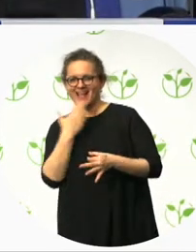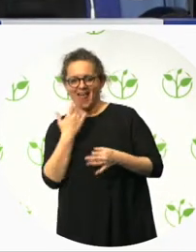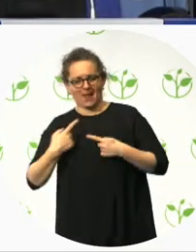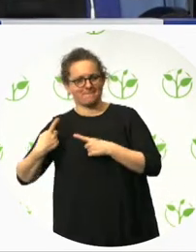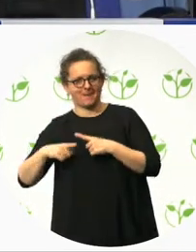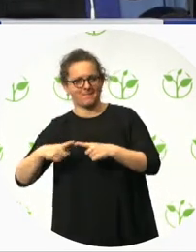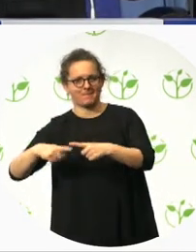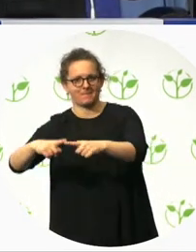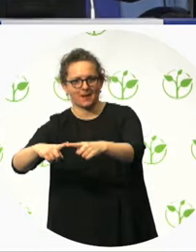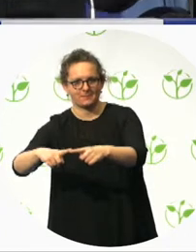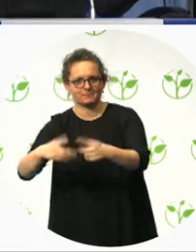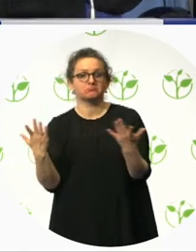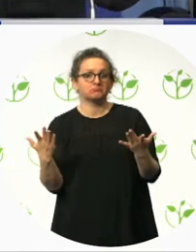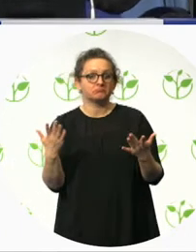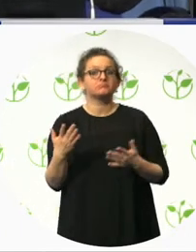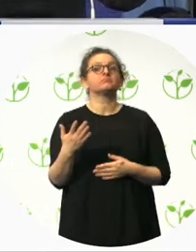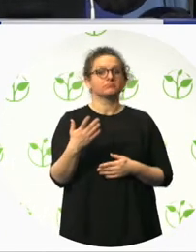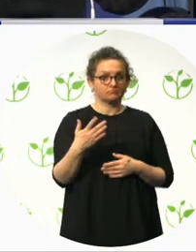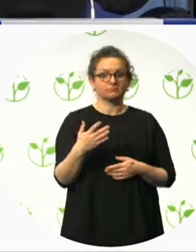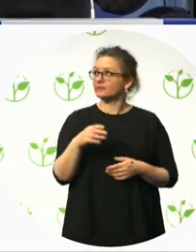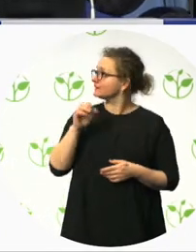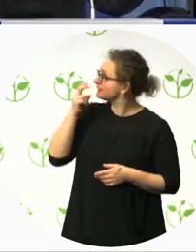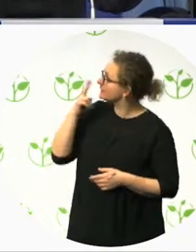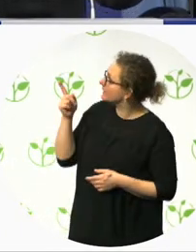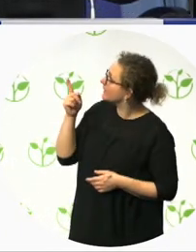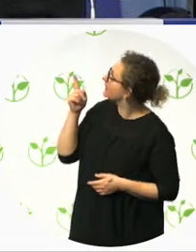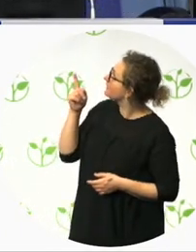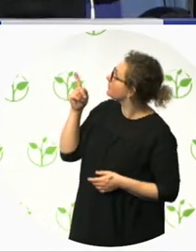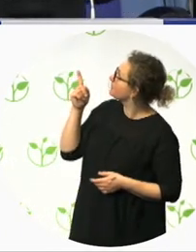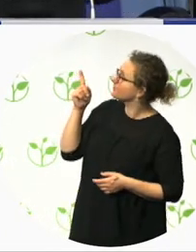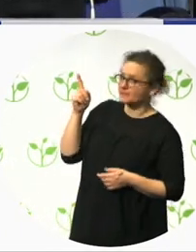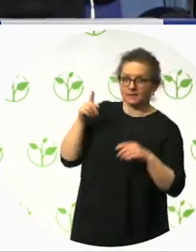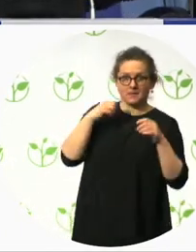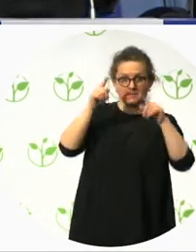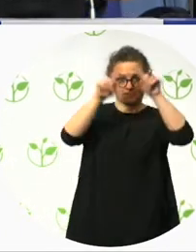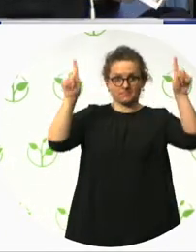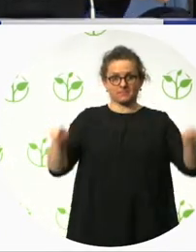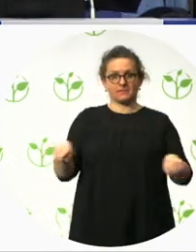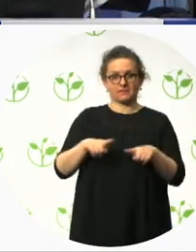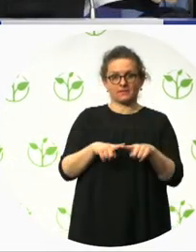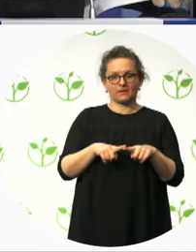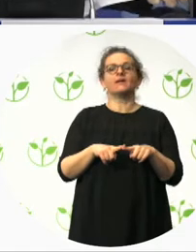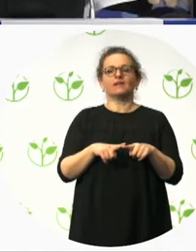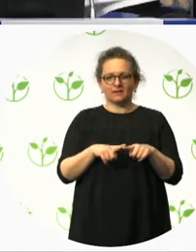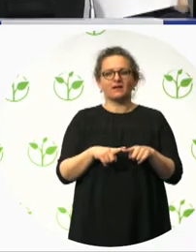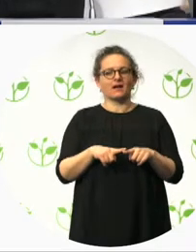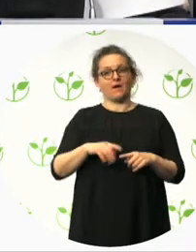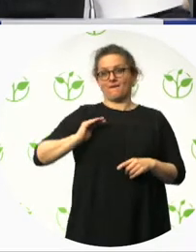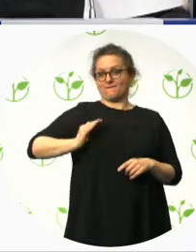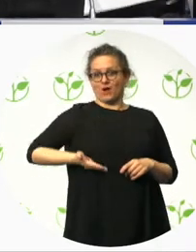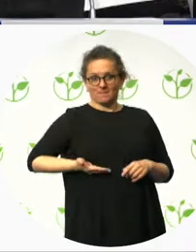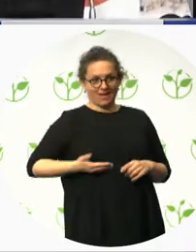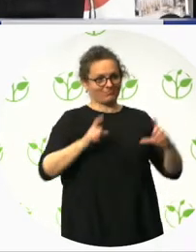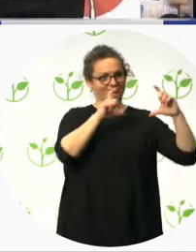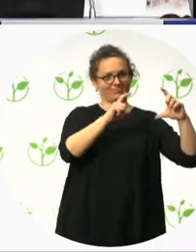colours for women's products, and then also triangles for children's sizes. And the colour is different for each size.